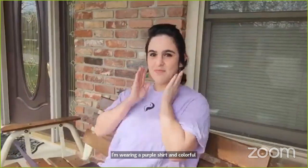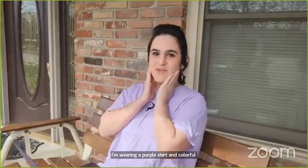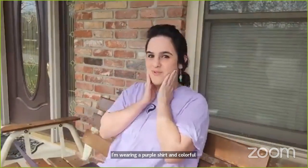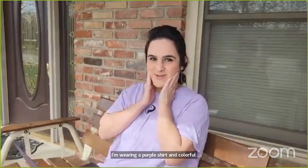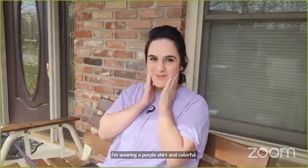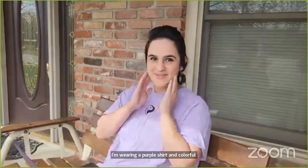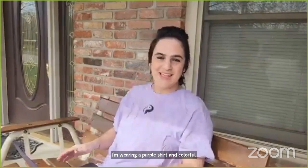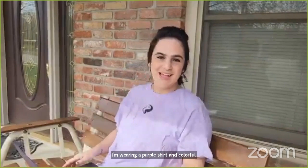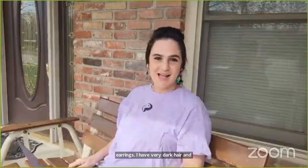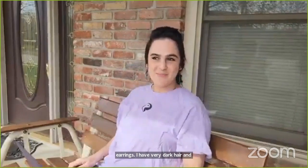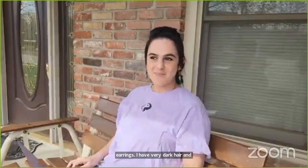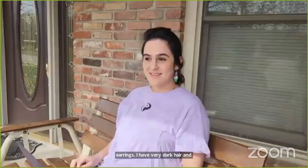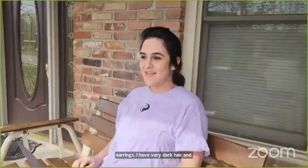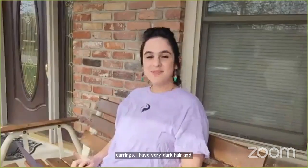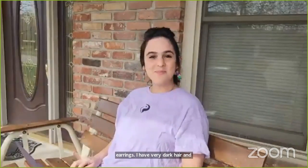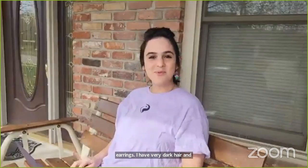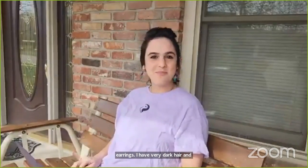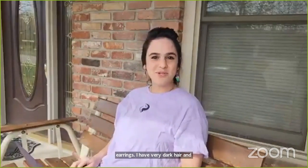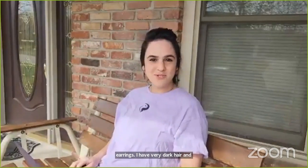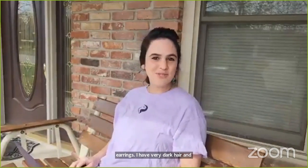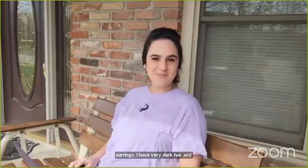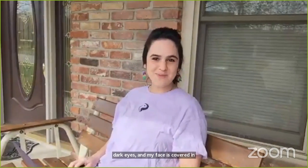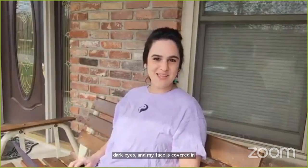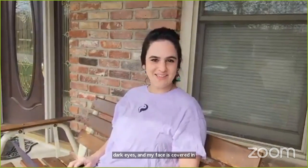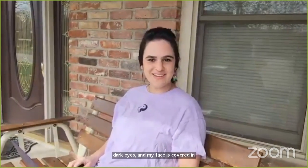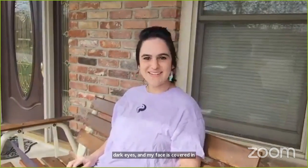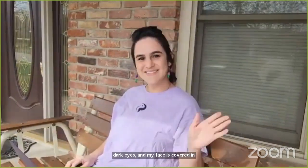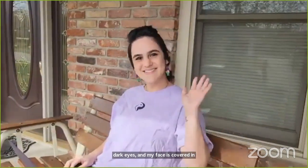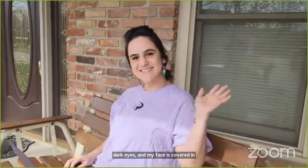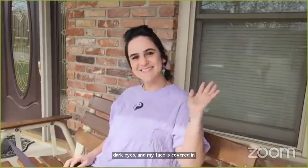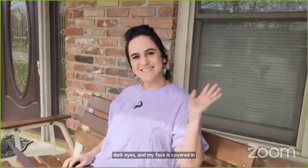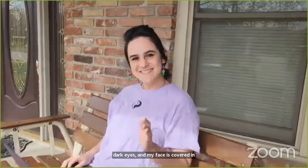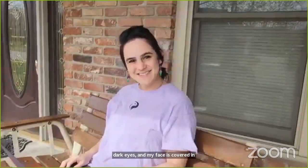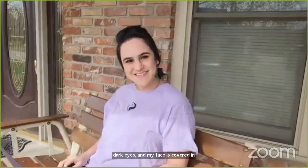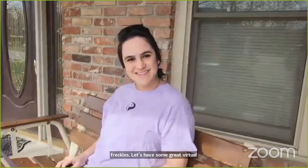face is golden and freckles. Let's have some great virtual time together.